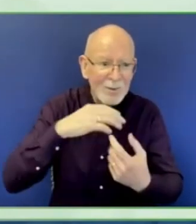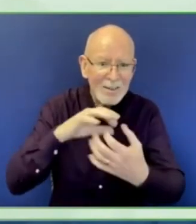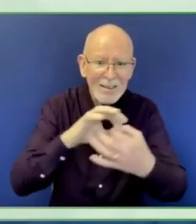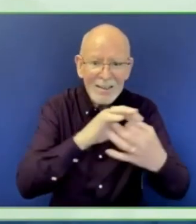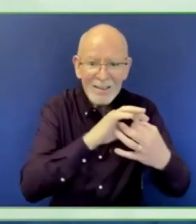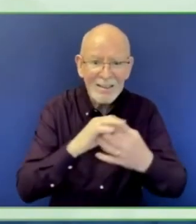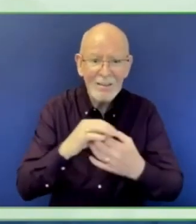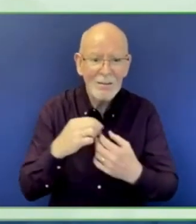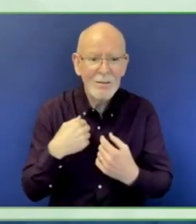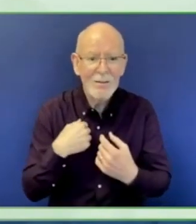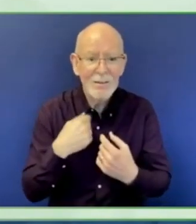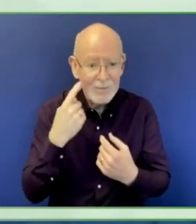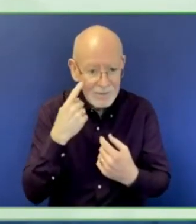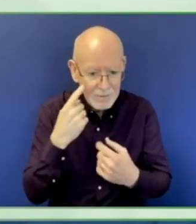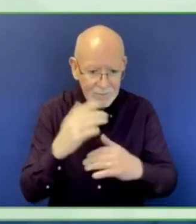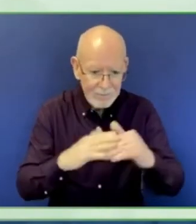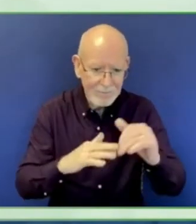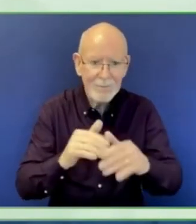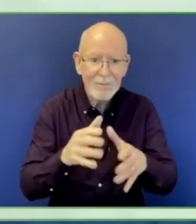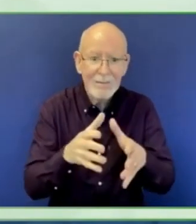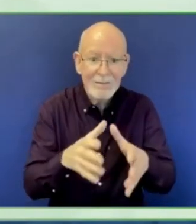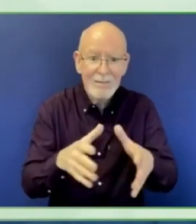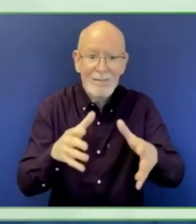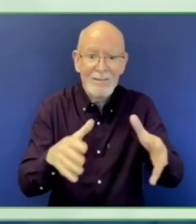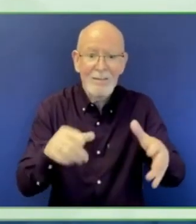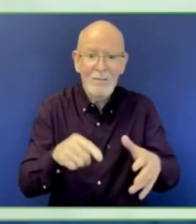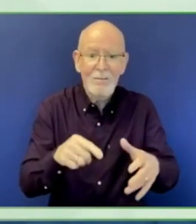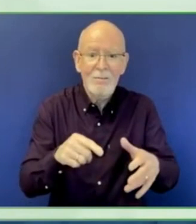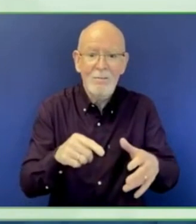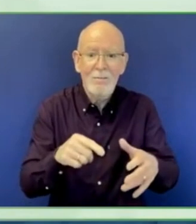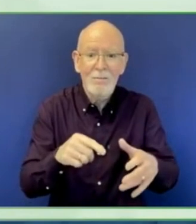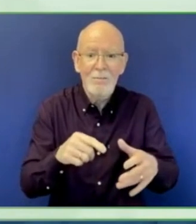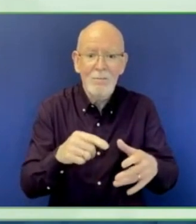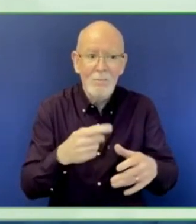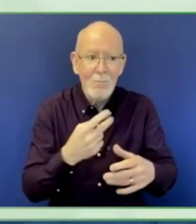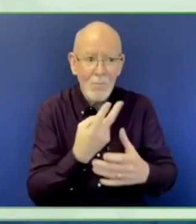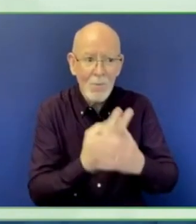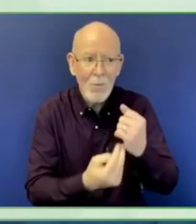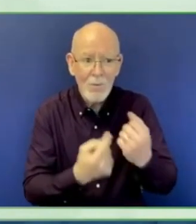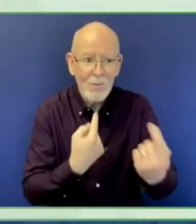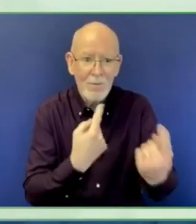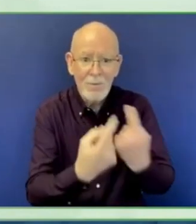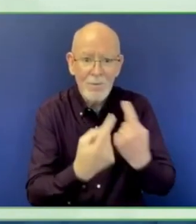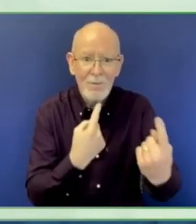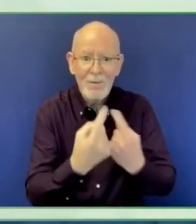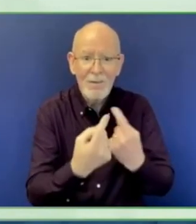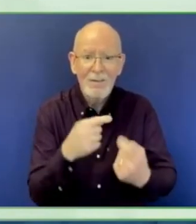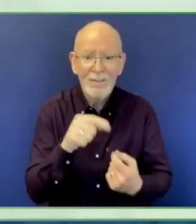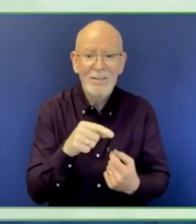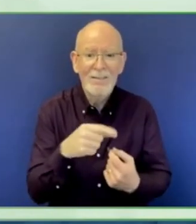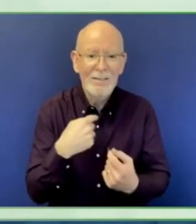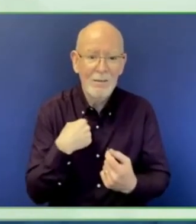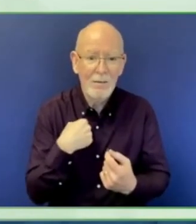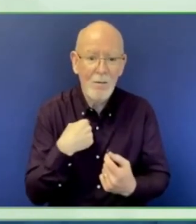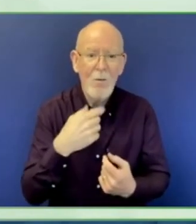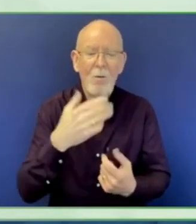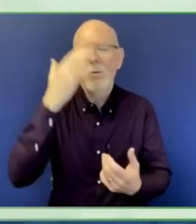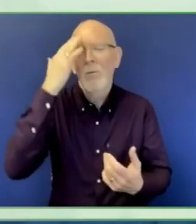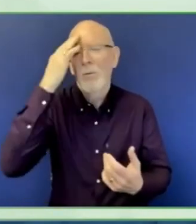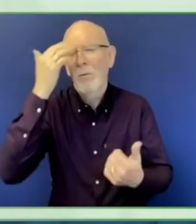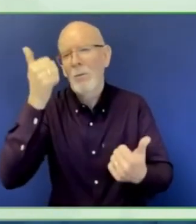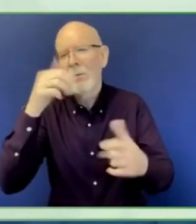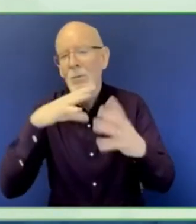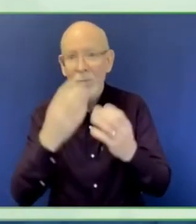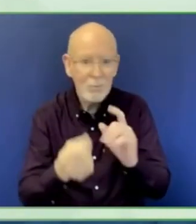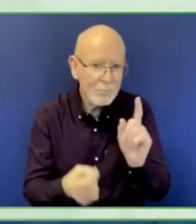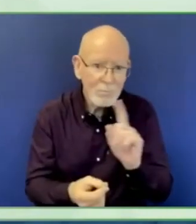housed within University College London, and we have many, many partners across the world in academic, but also in industry. So we've come